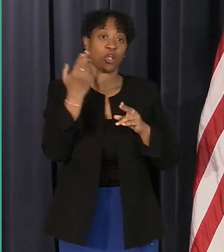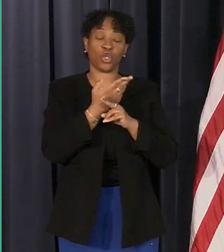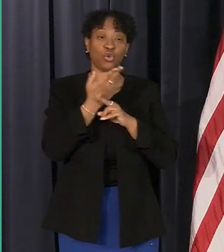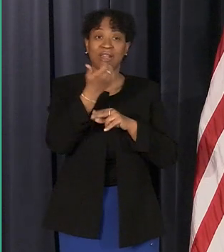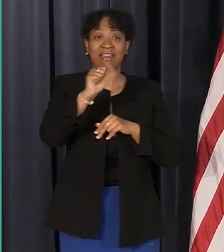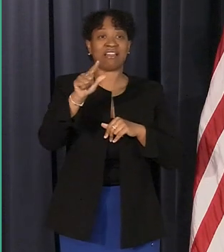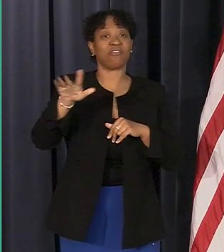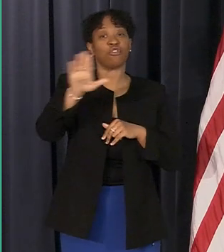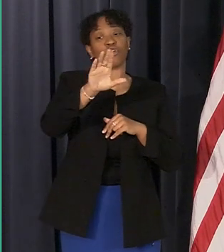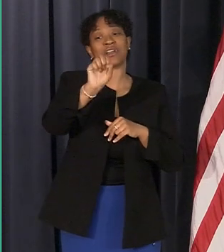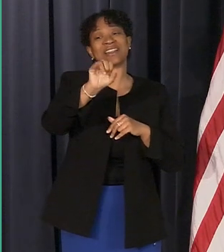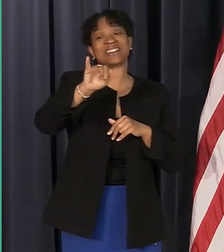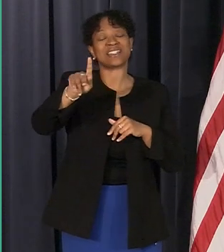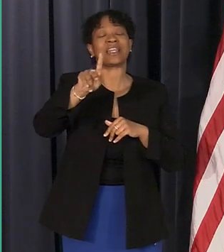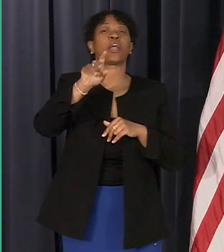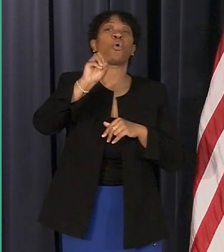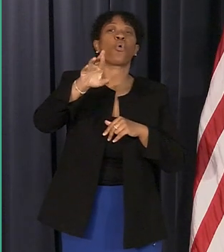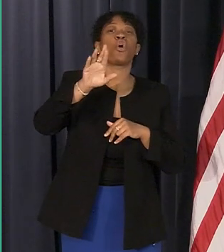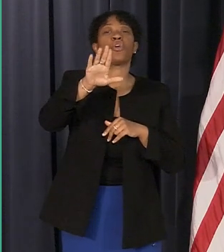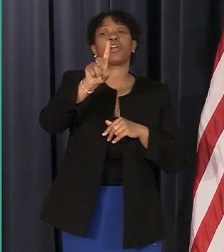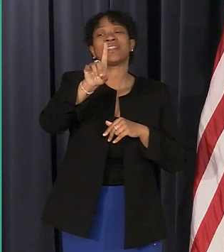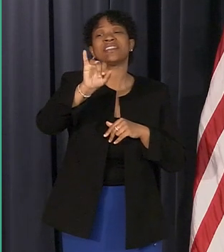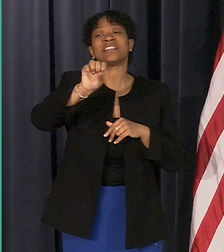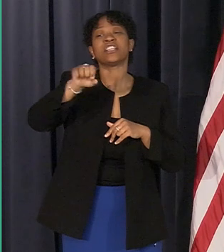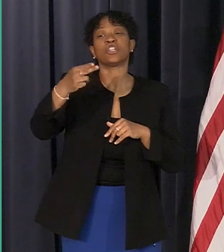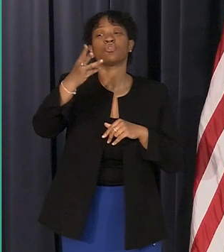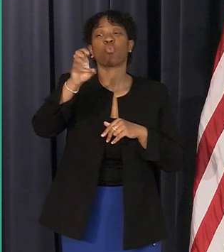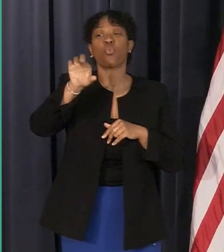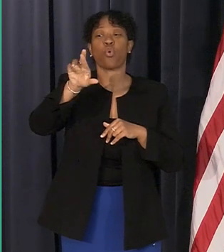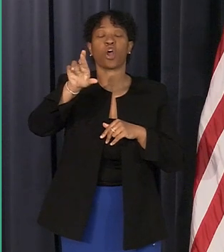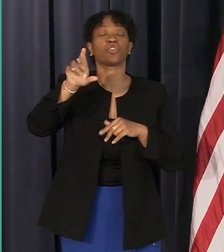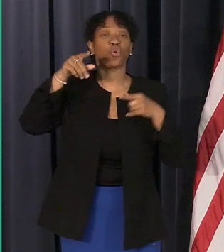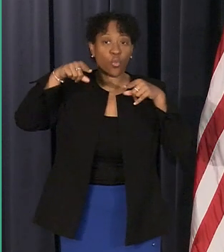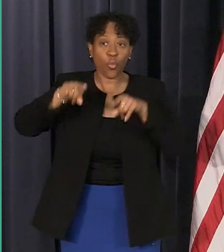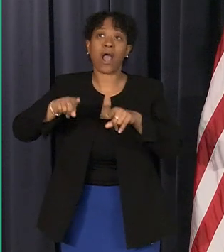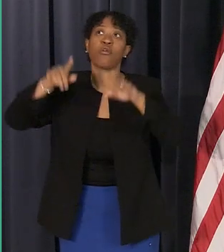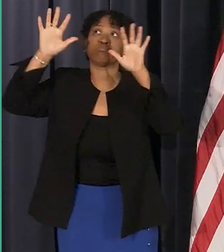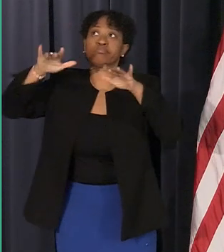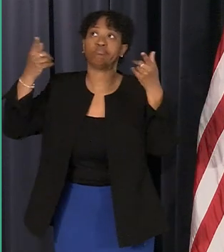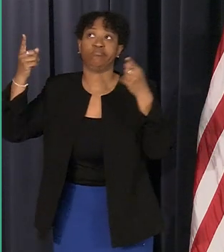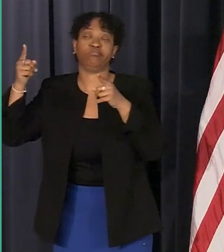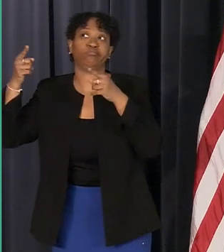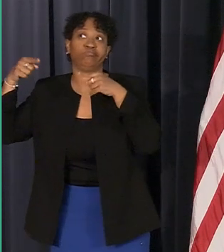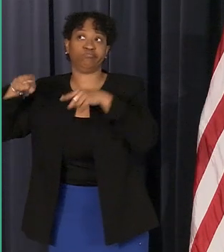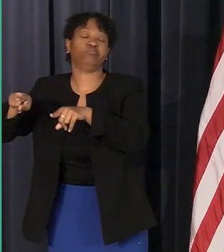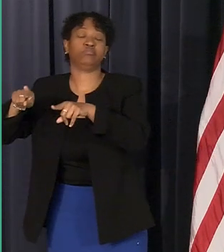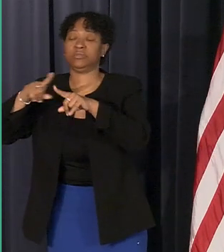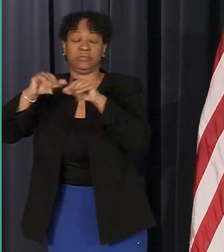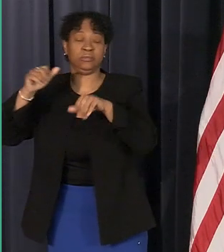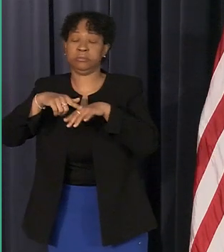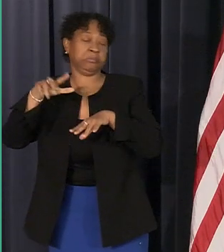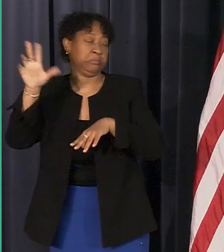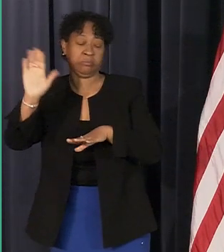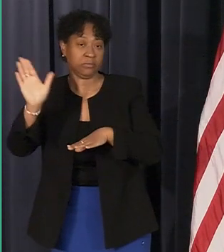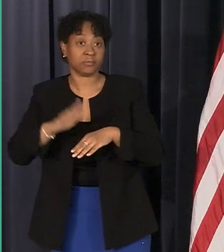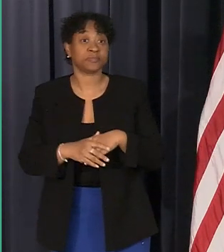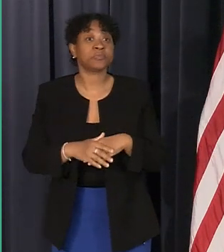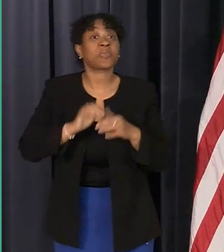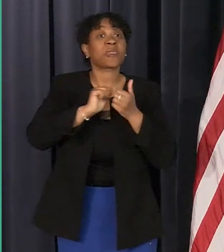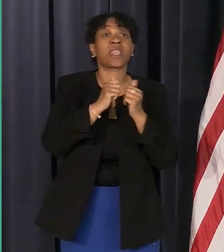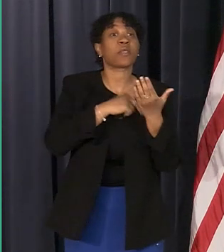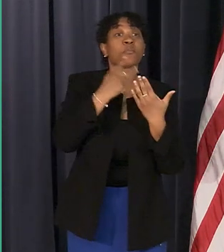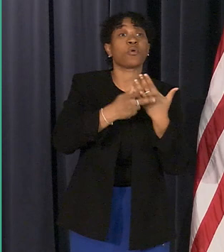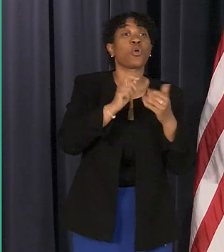of your your sinks or or your dishwasher how the program works dwsd will